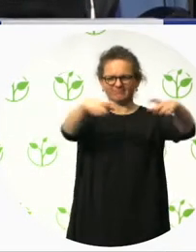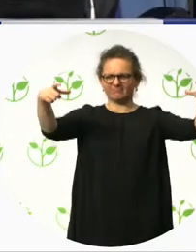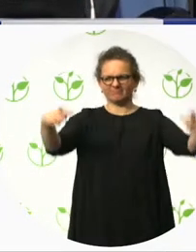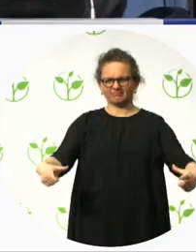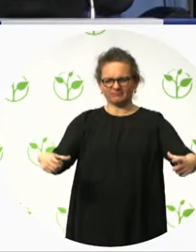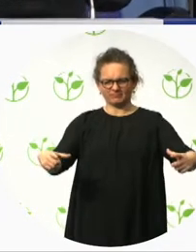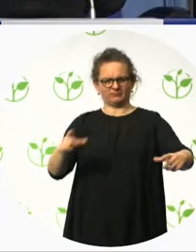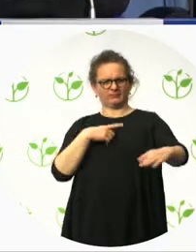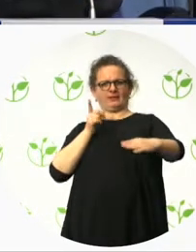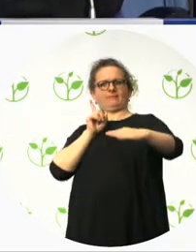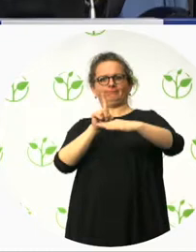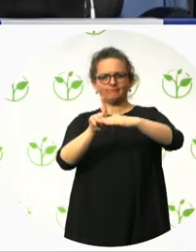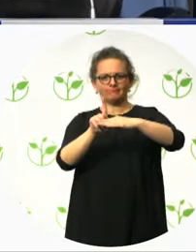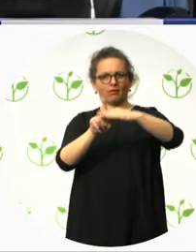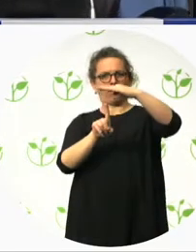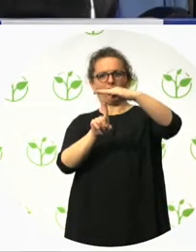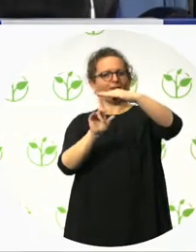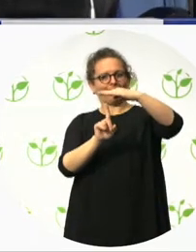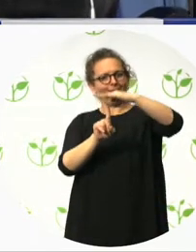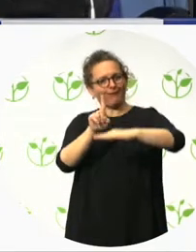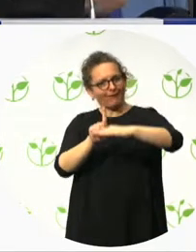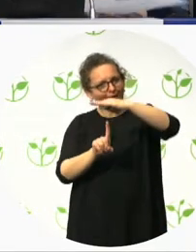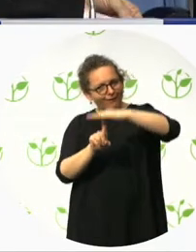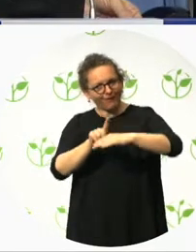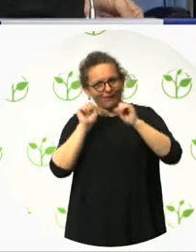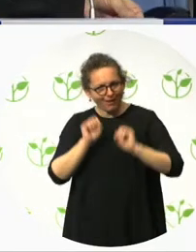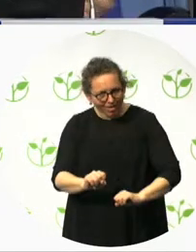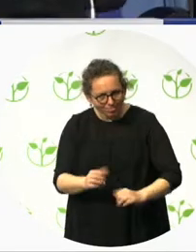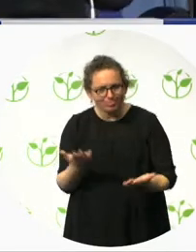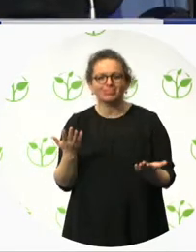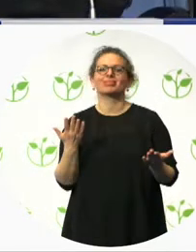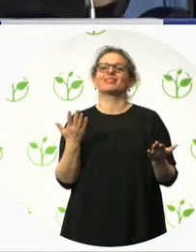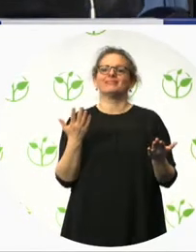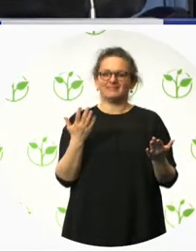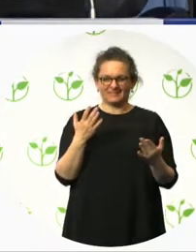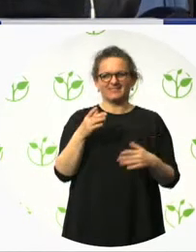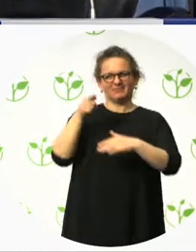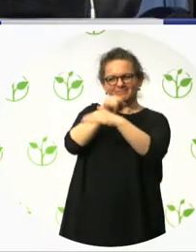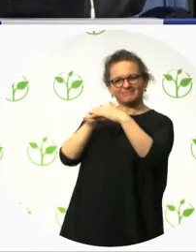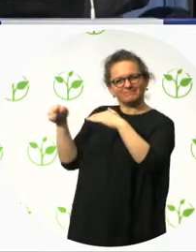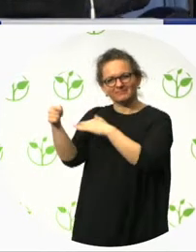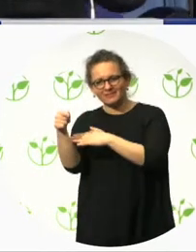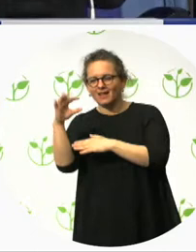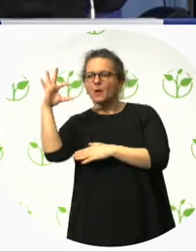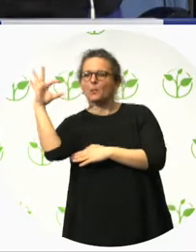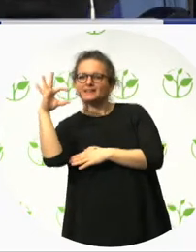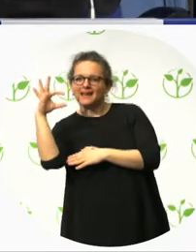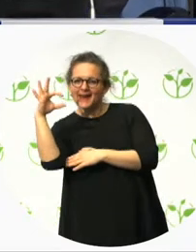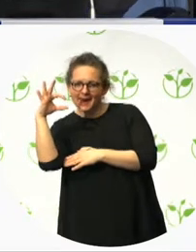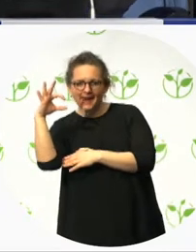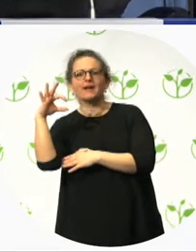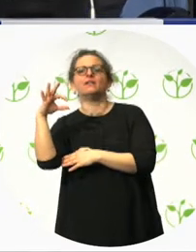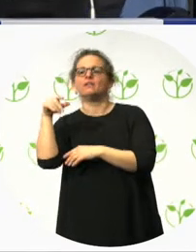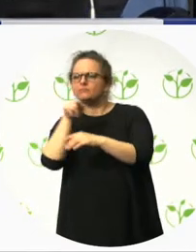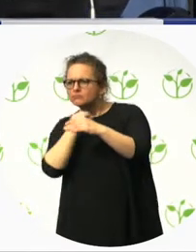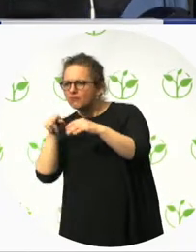bathroom is adapted and the doors are sliding, the fluorine is anti-sleep. All the accessories in the bathroom are placed